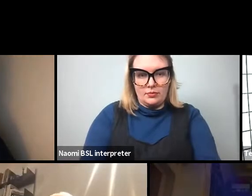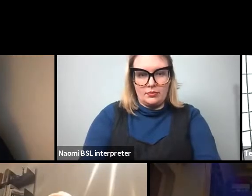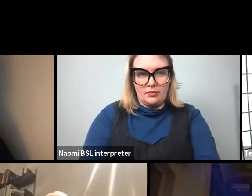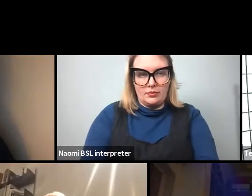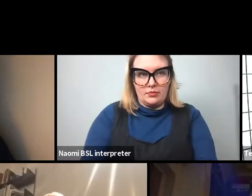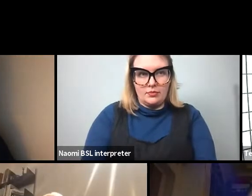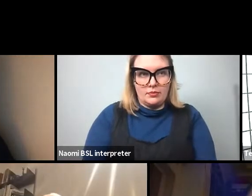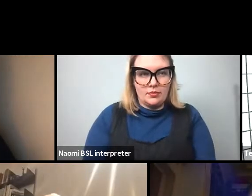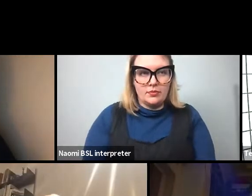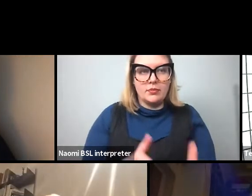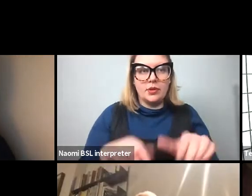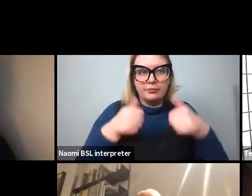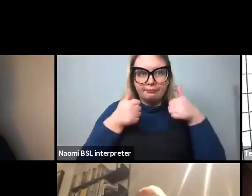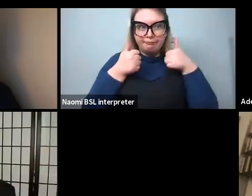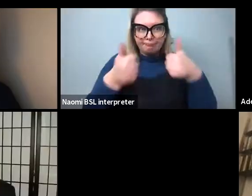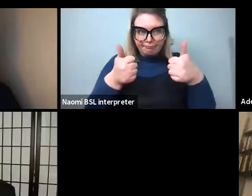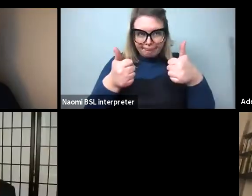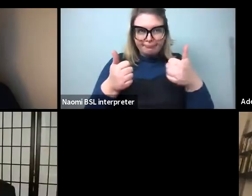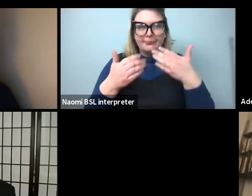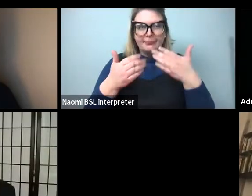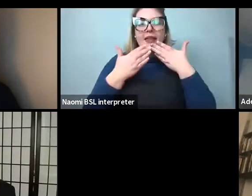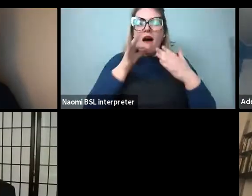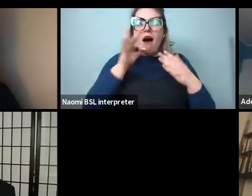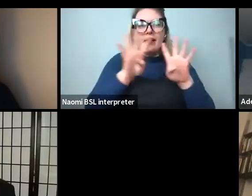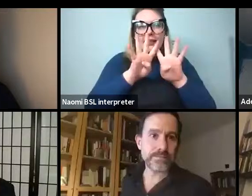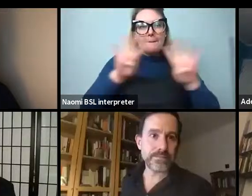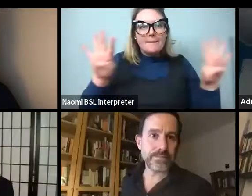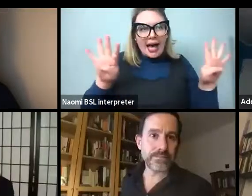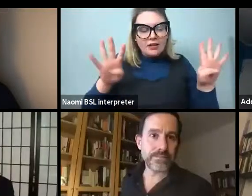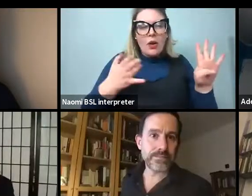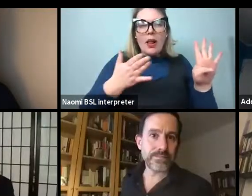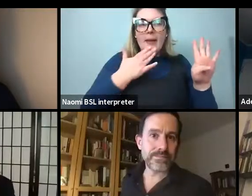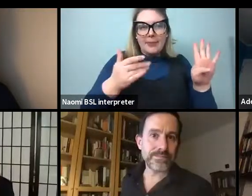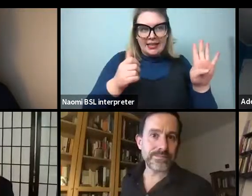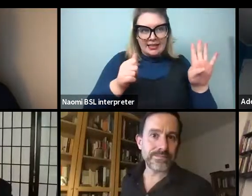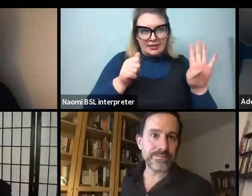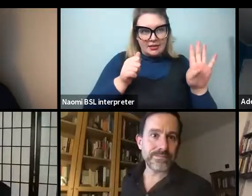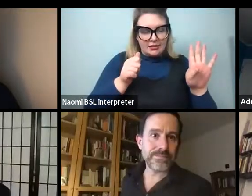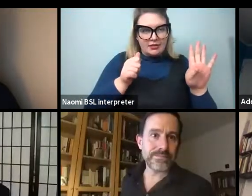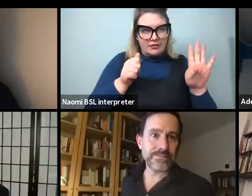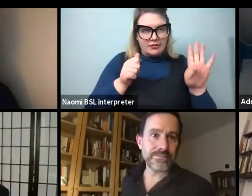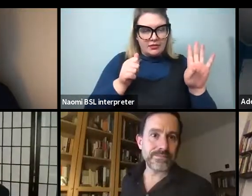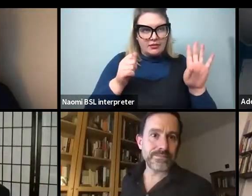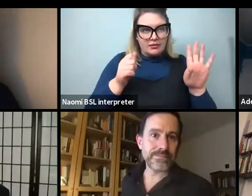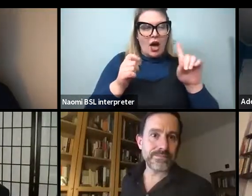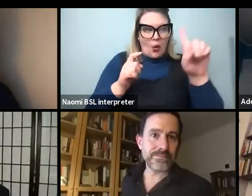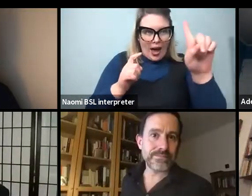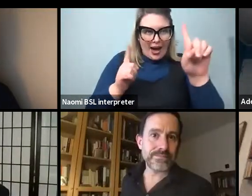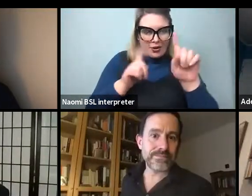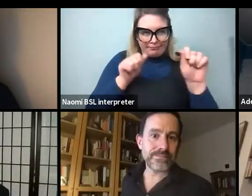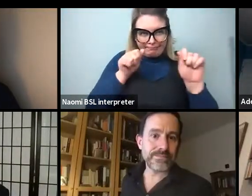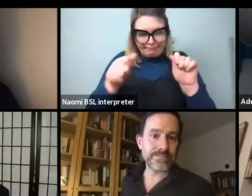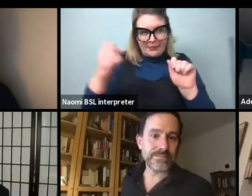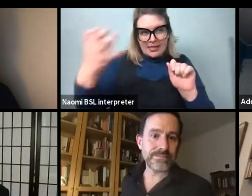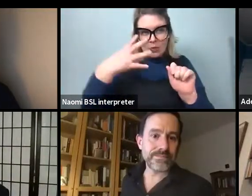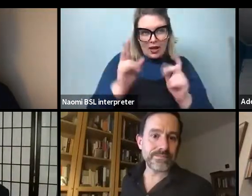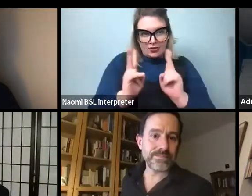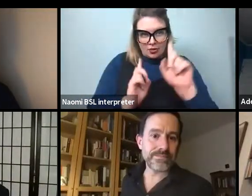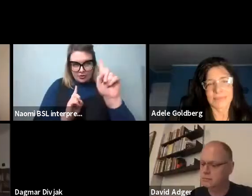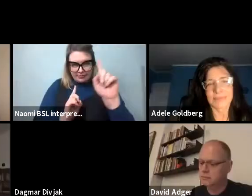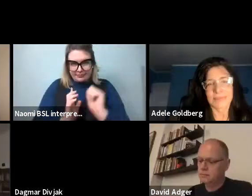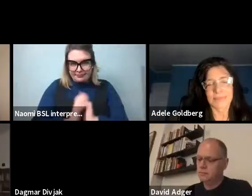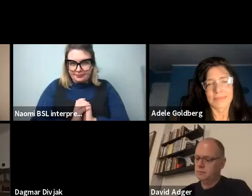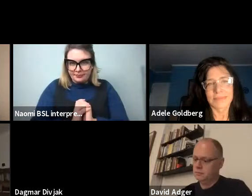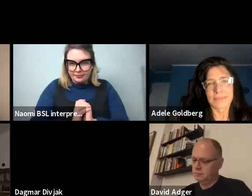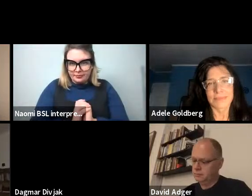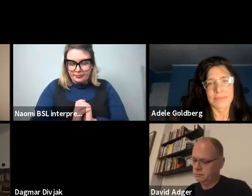panelists wouldn't mind putting on there, um, oh, and I'm going to just, um, spotlight, give me one second. I'm going to spotlight our interpreter. Hold on a